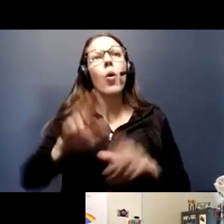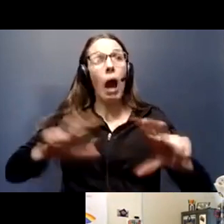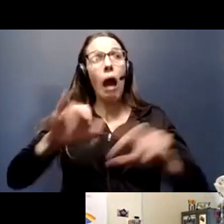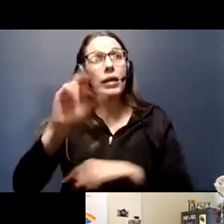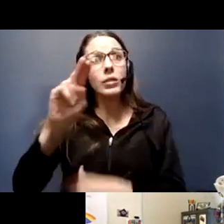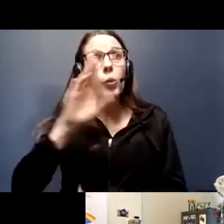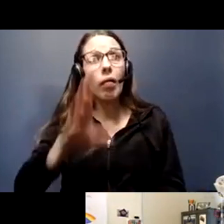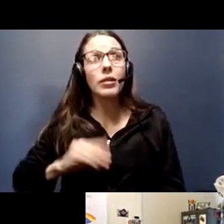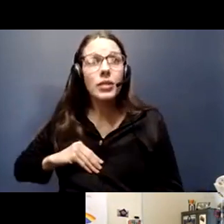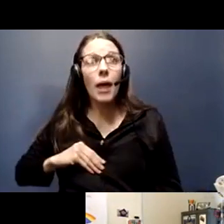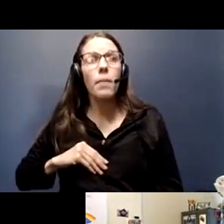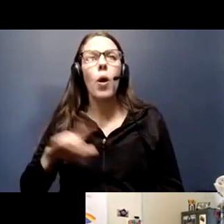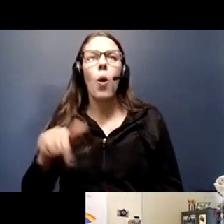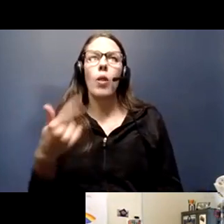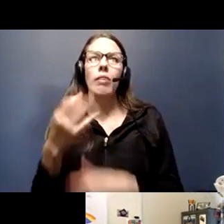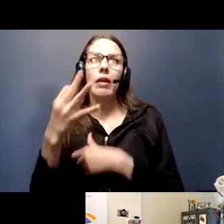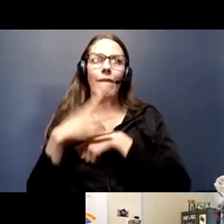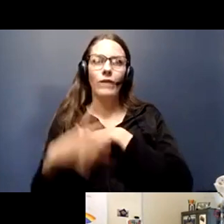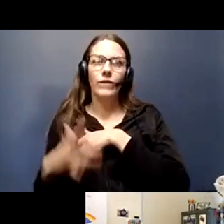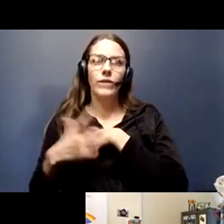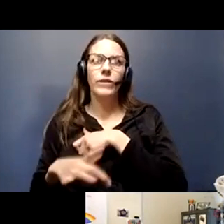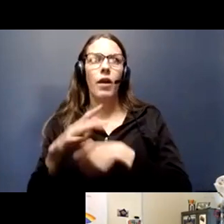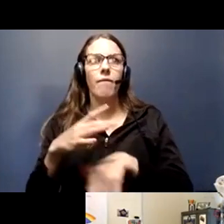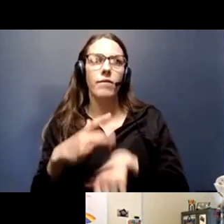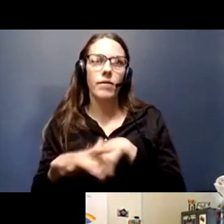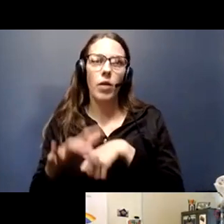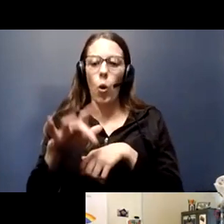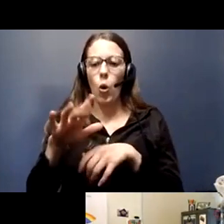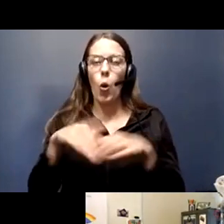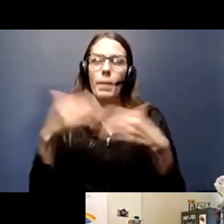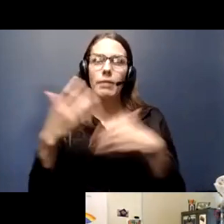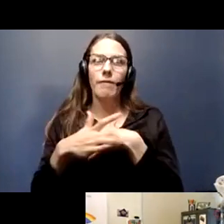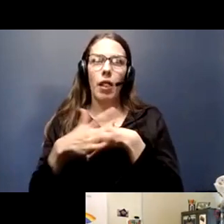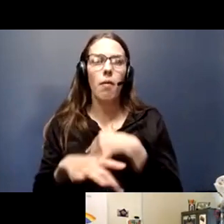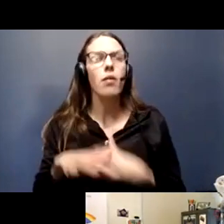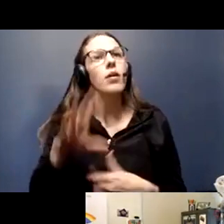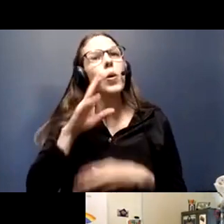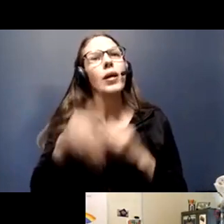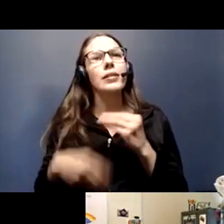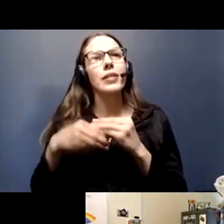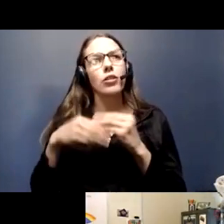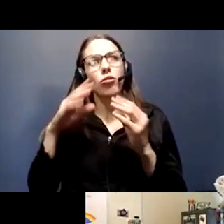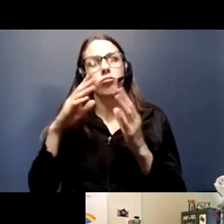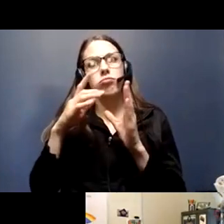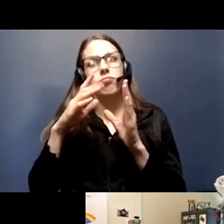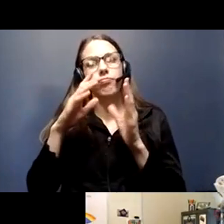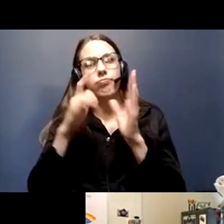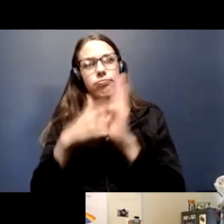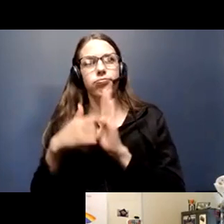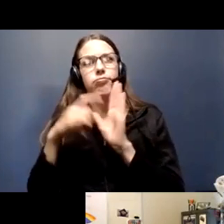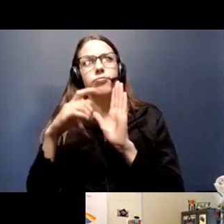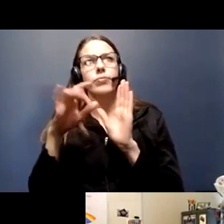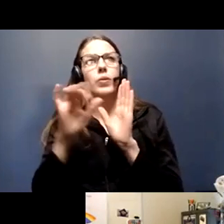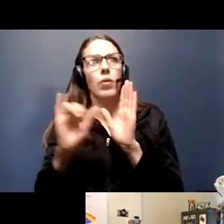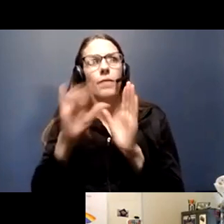but only when there's an appointment slot available. We've also taken additional steps from a cleaning perspective that we're